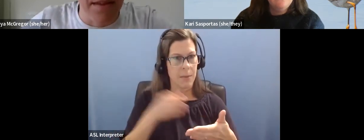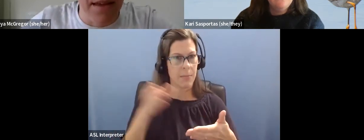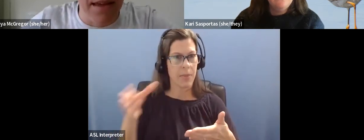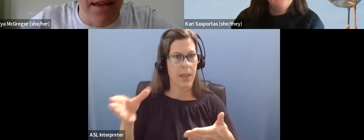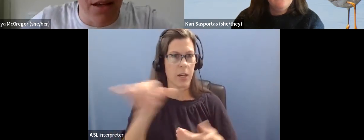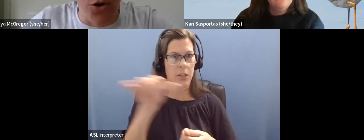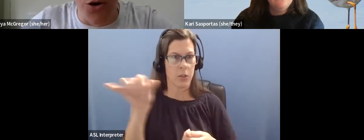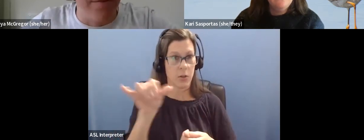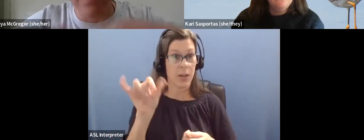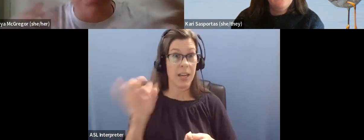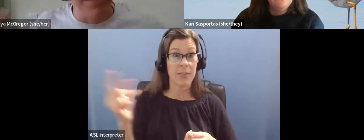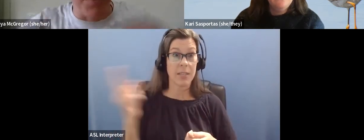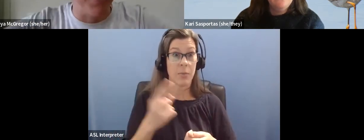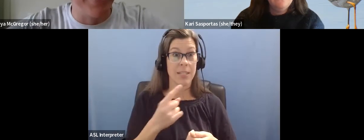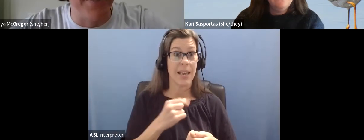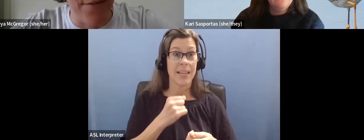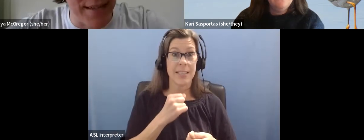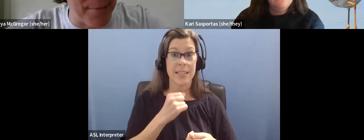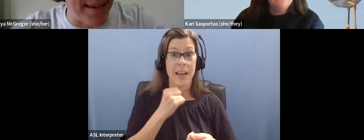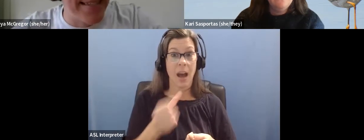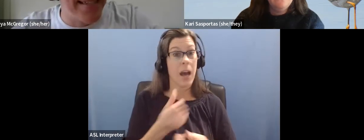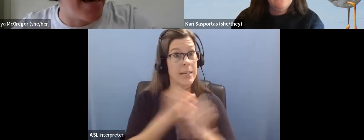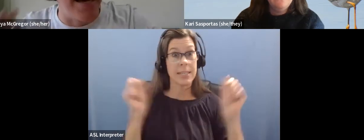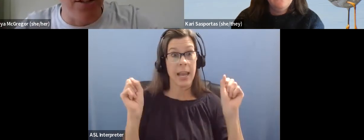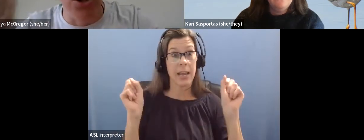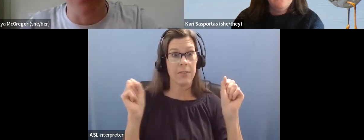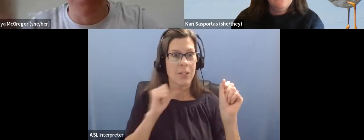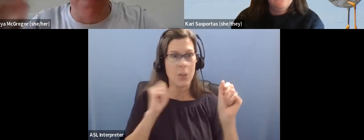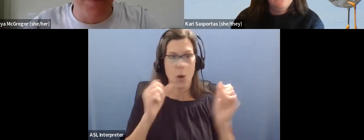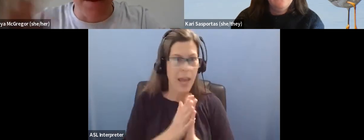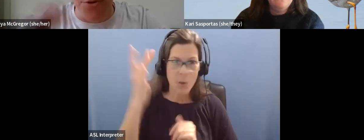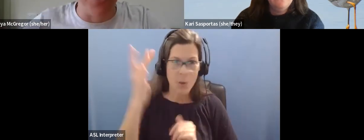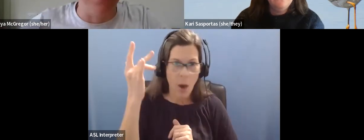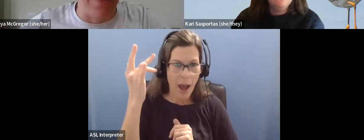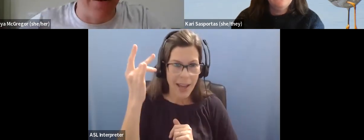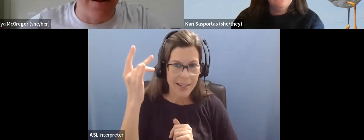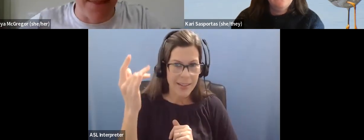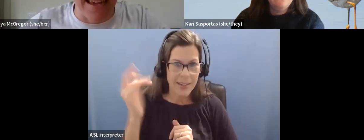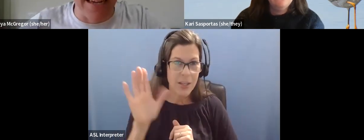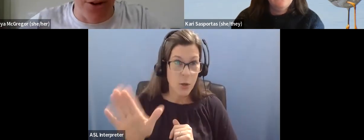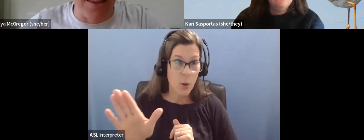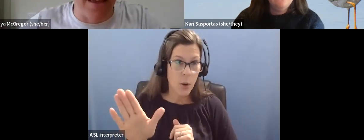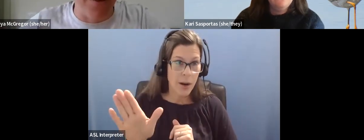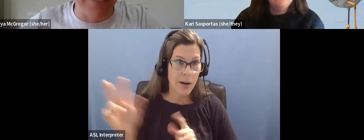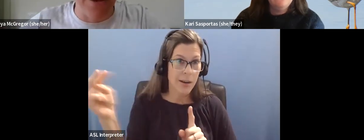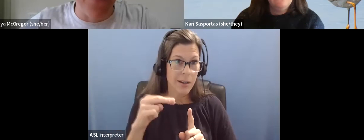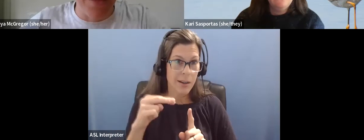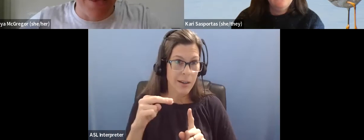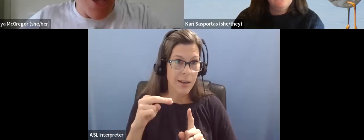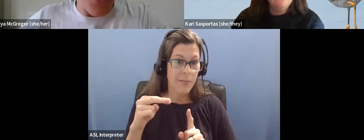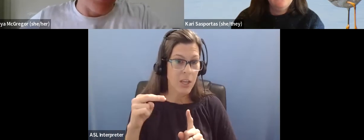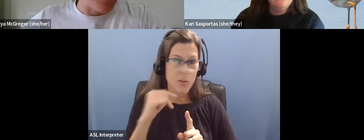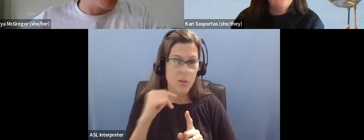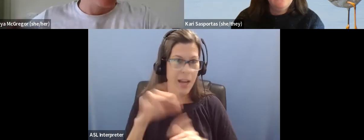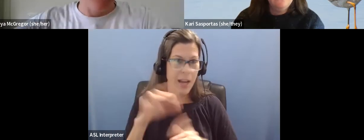Um, your experiences of safety in that place are not important in that when they tell you that they feel unsafe.